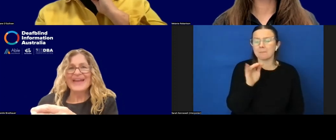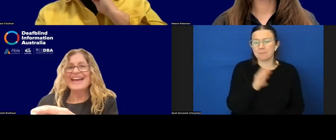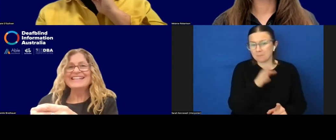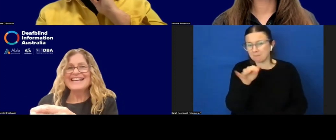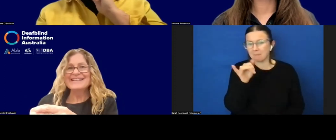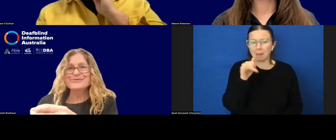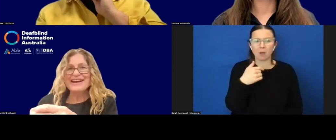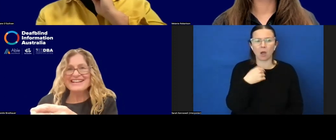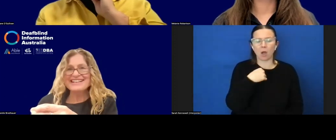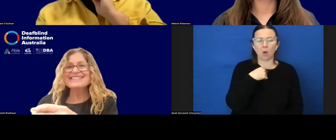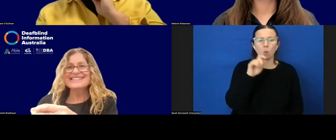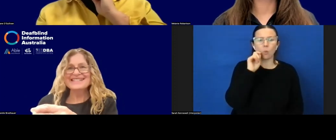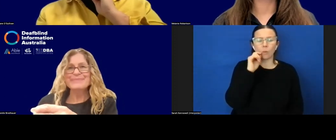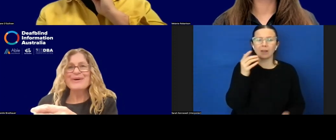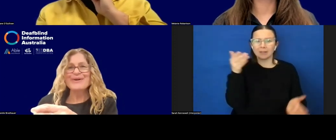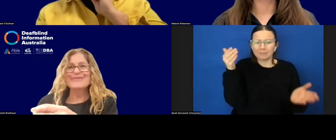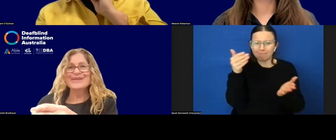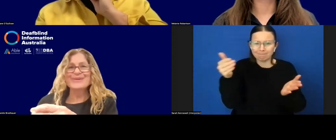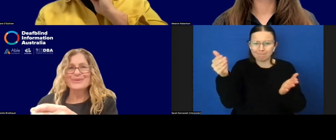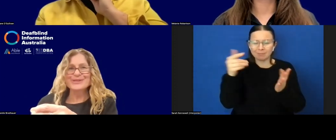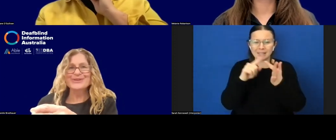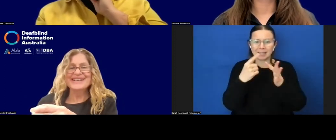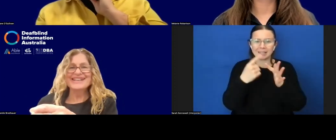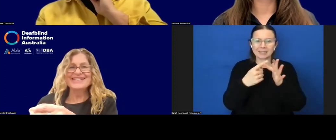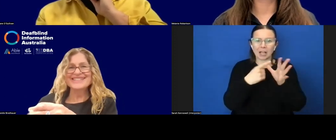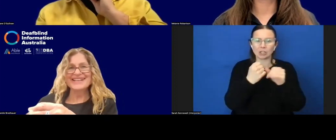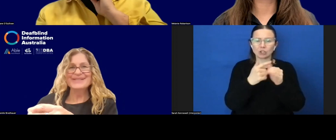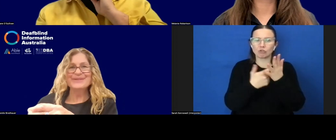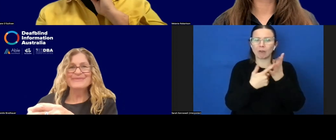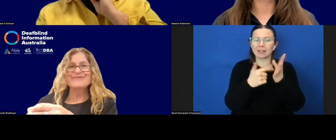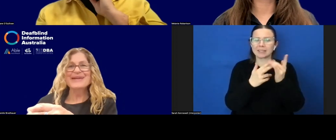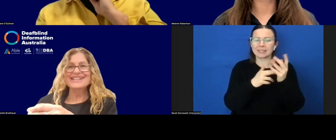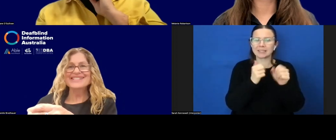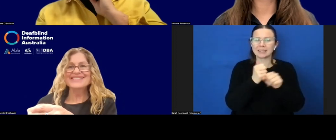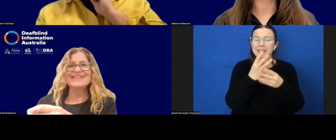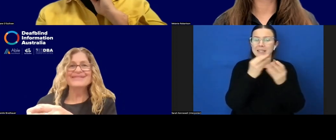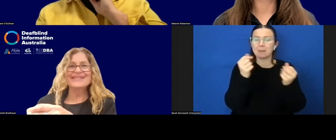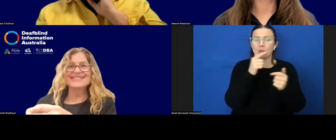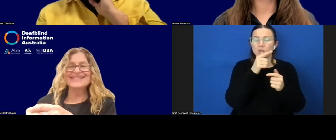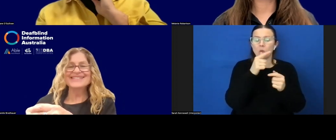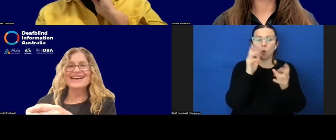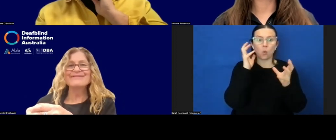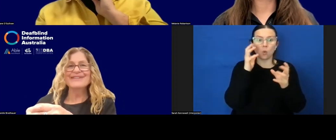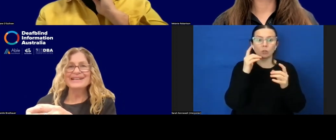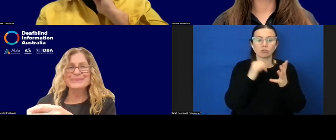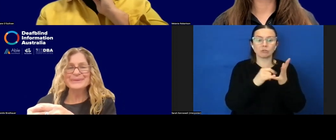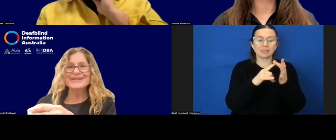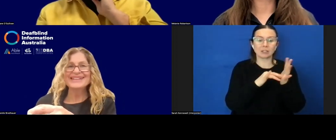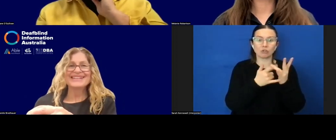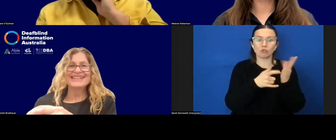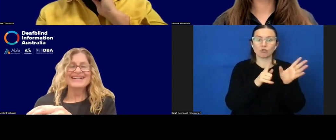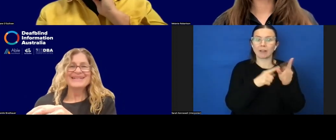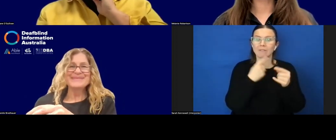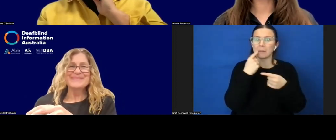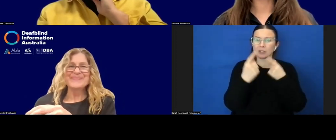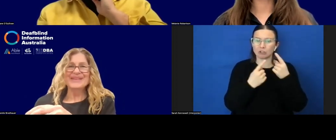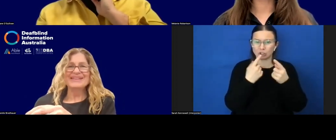exaggerating some of the auditory sensory information, if that's available,